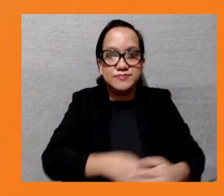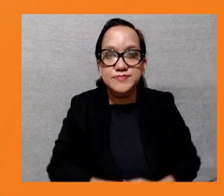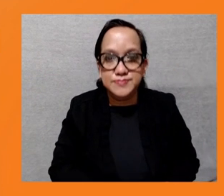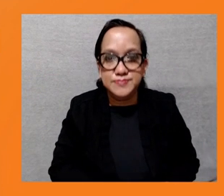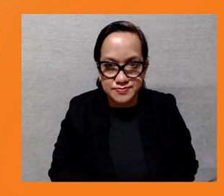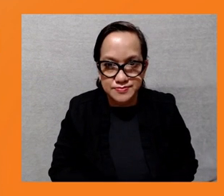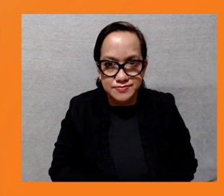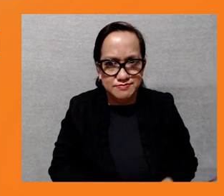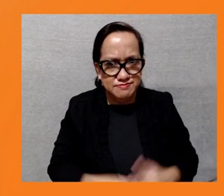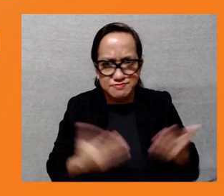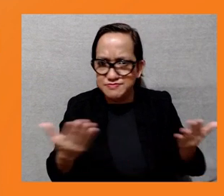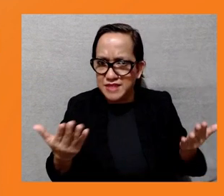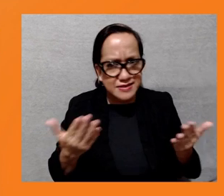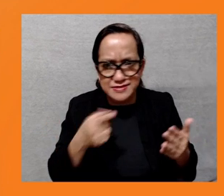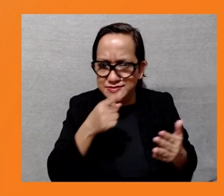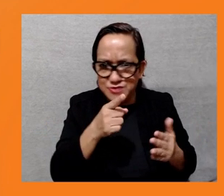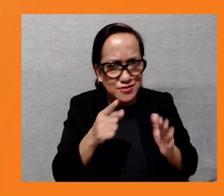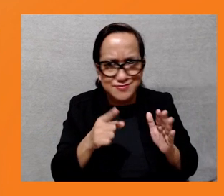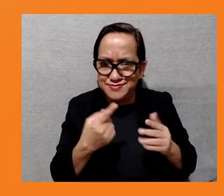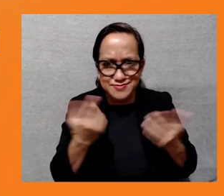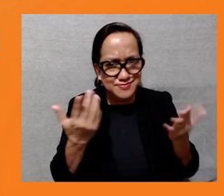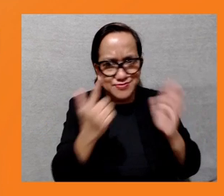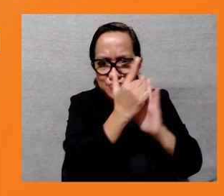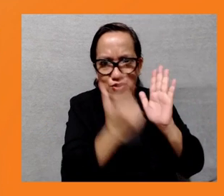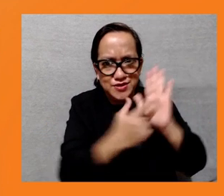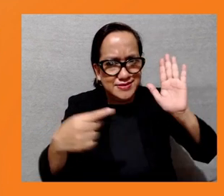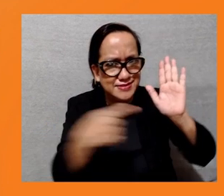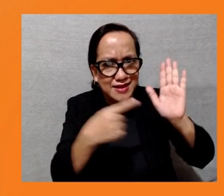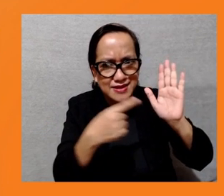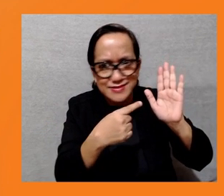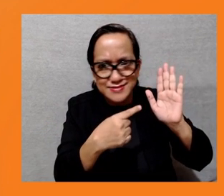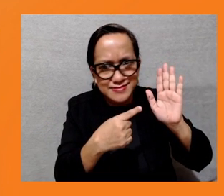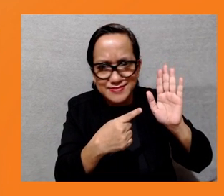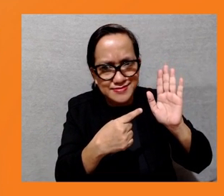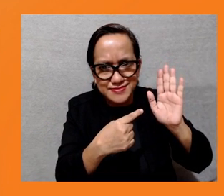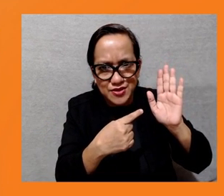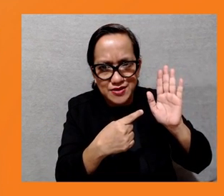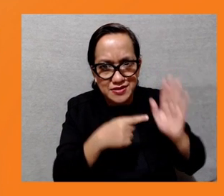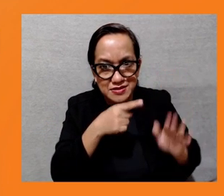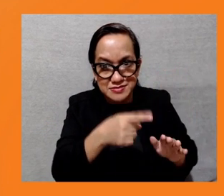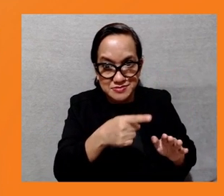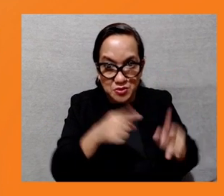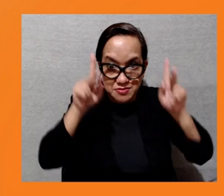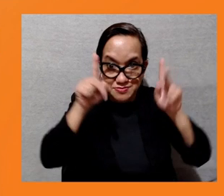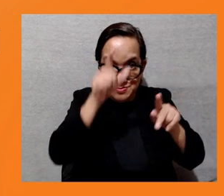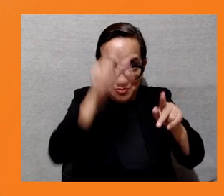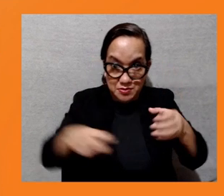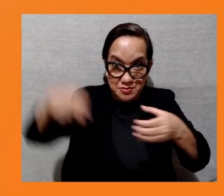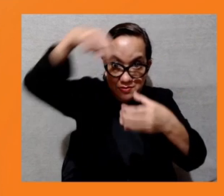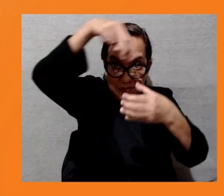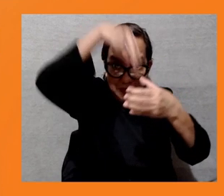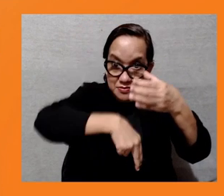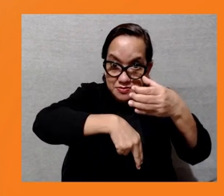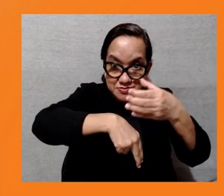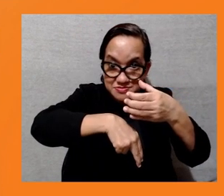sewers and septic tanks, especially without safety gear. And of course, the meagre compensation that